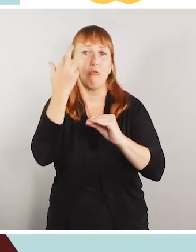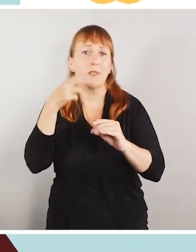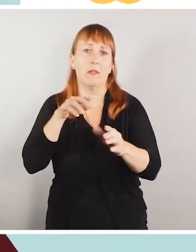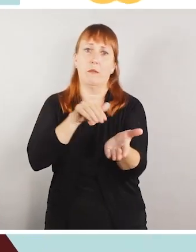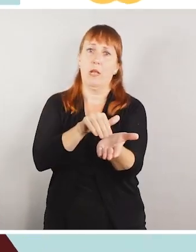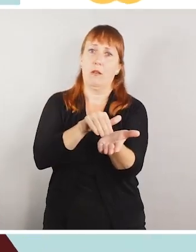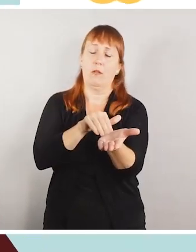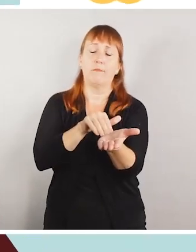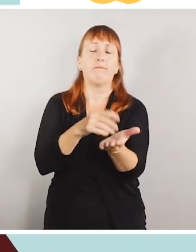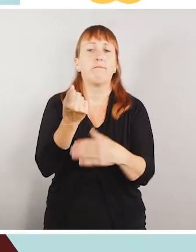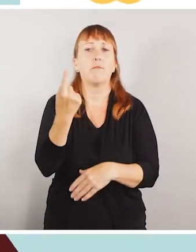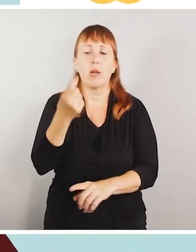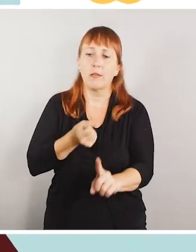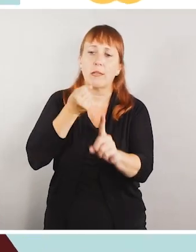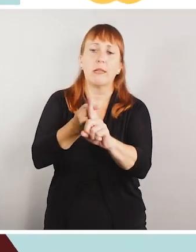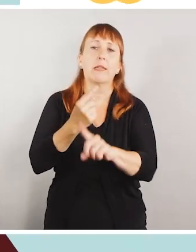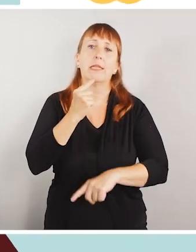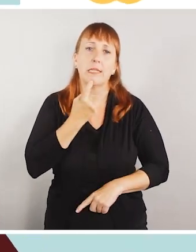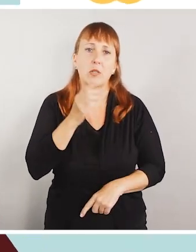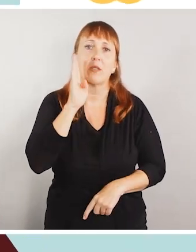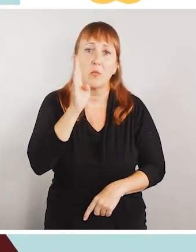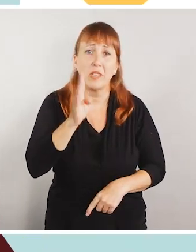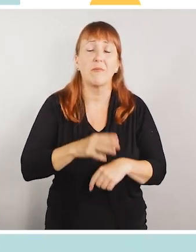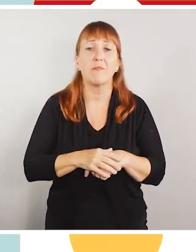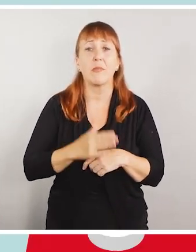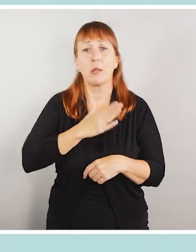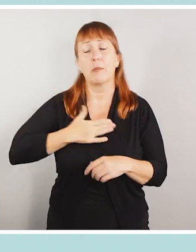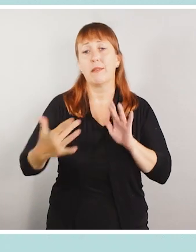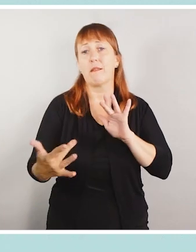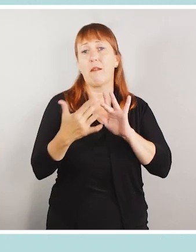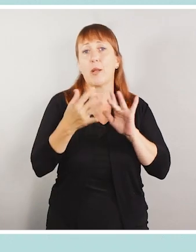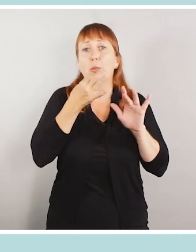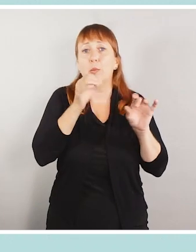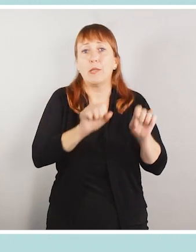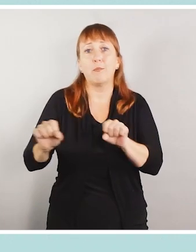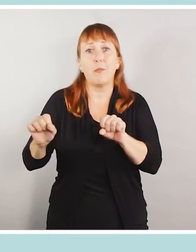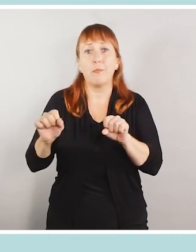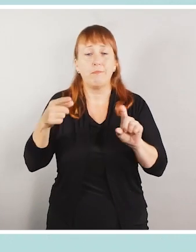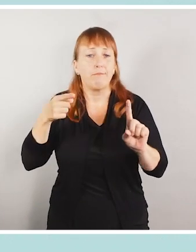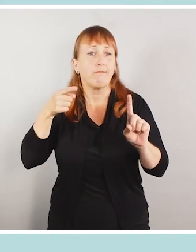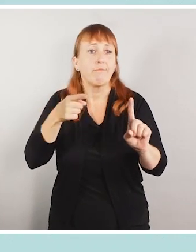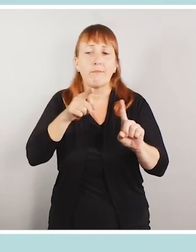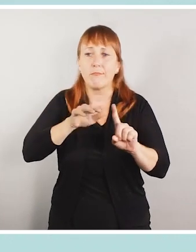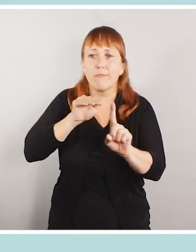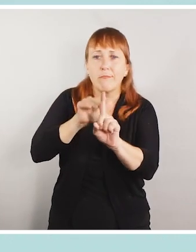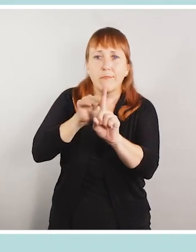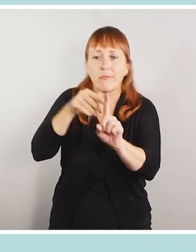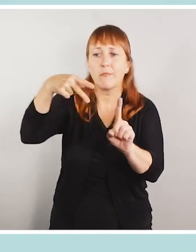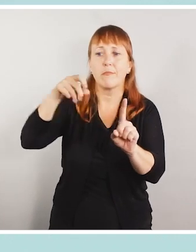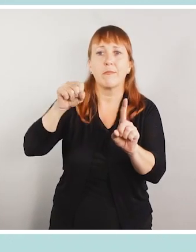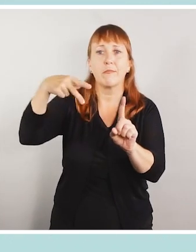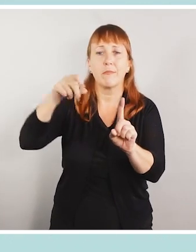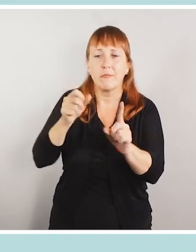condition, we understand power outages may be serious. Please contact us as soon as possible to ensure you receive